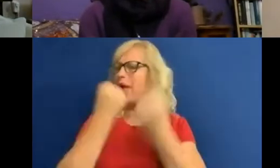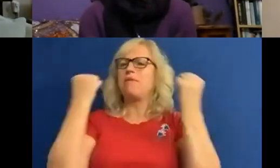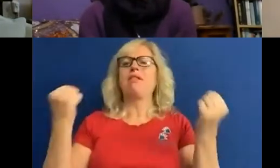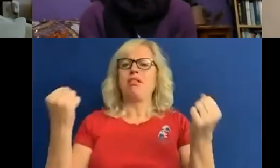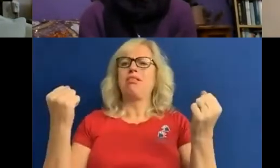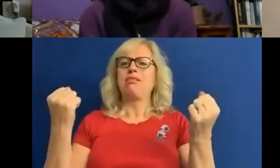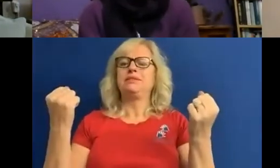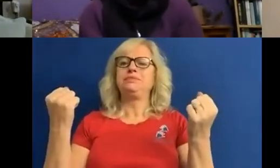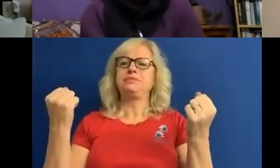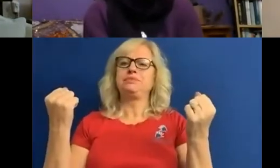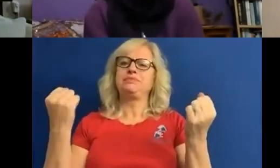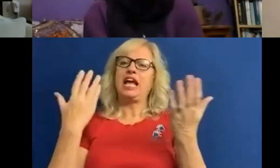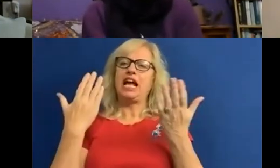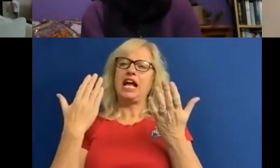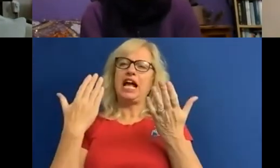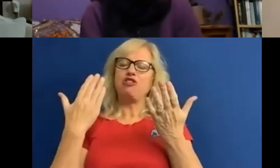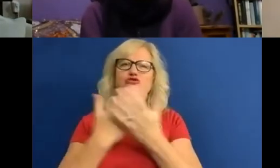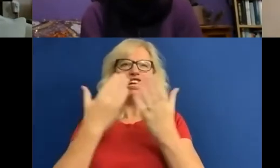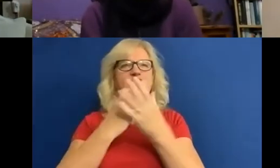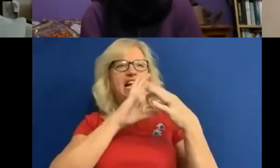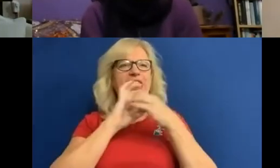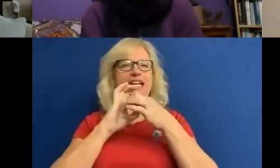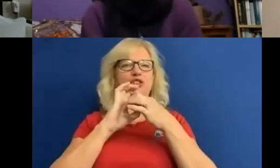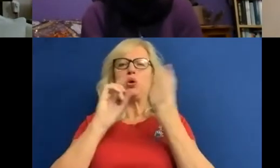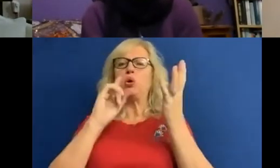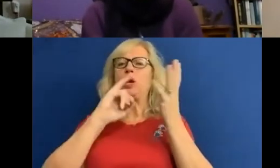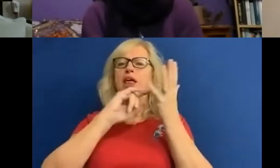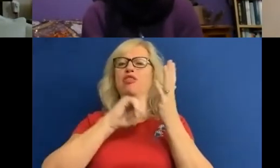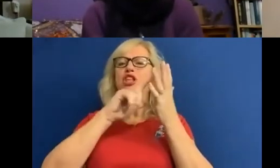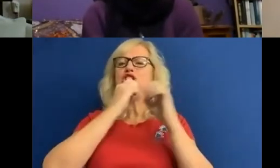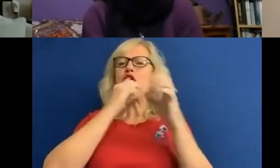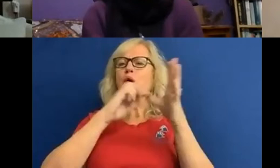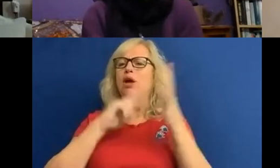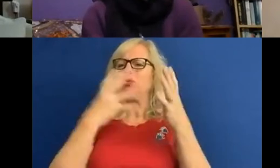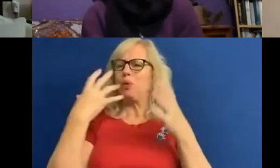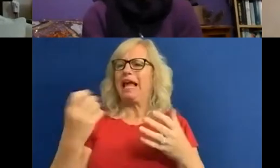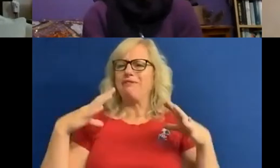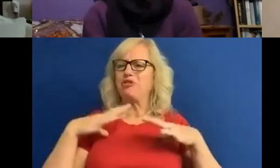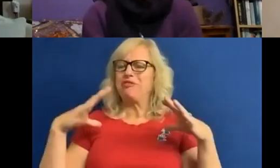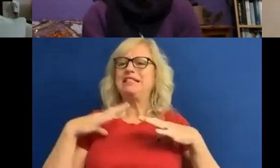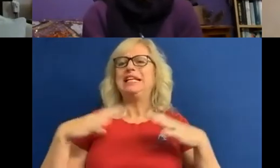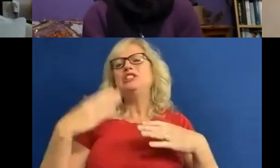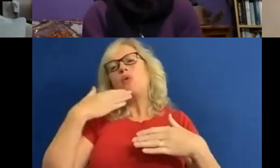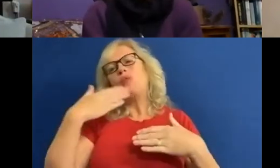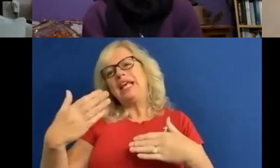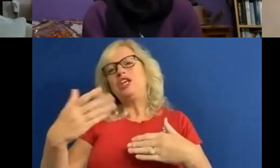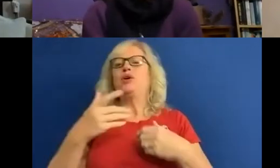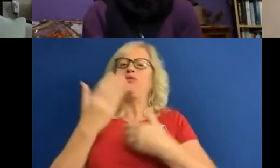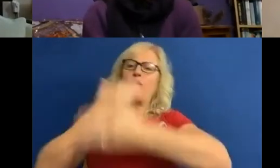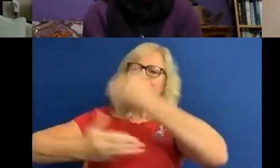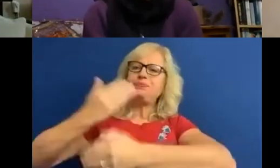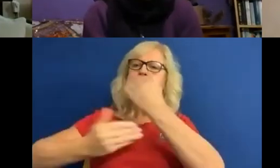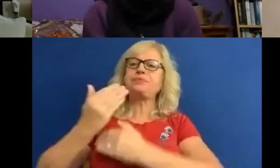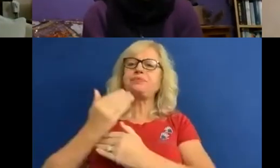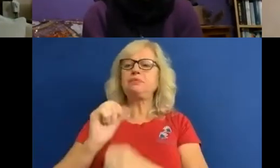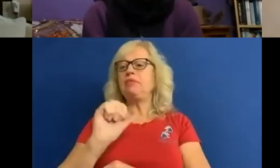to the slogan that we have, nothing about us without us. So thank you very much for taking us through that. Next on the